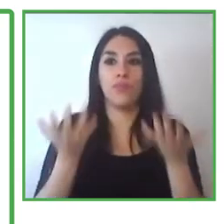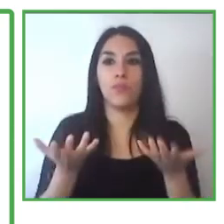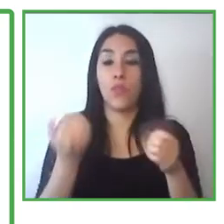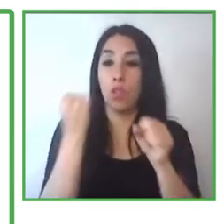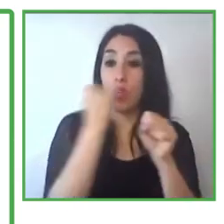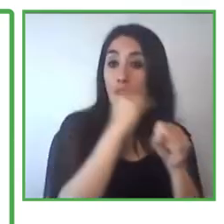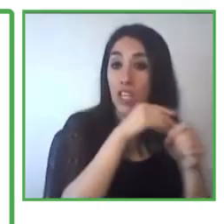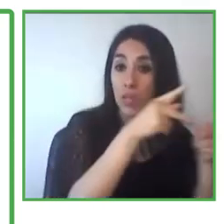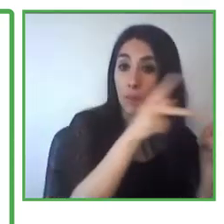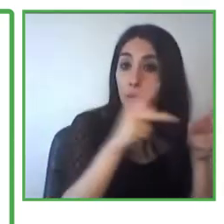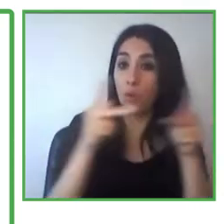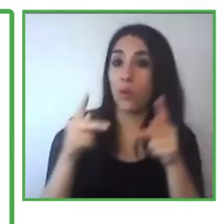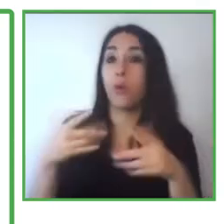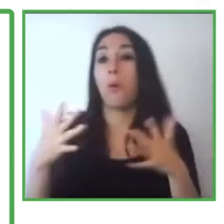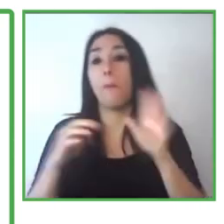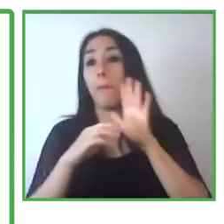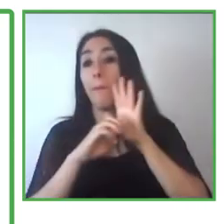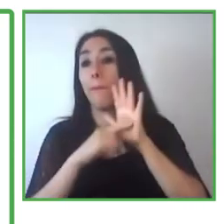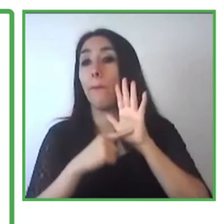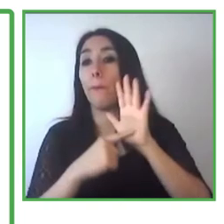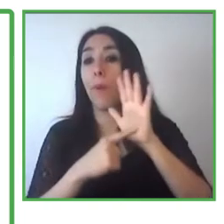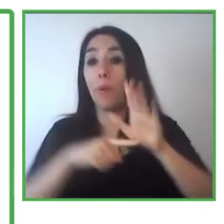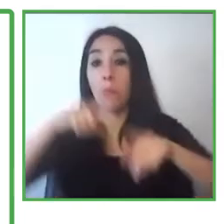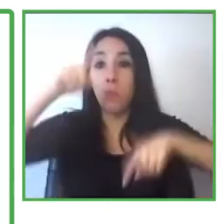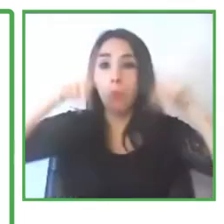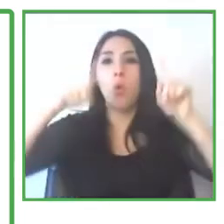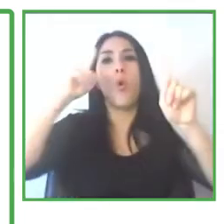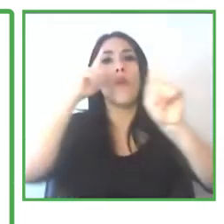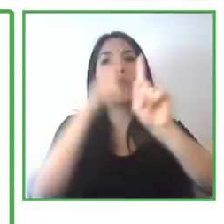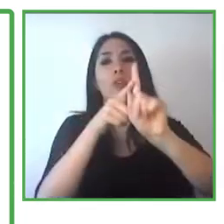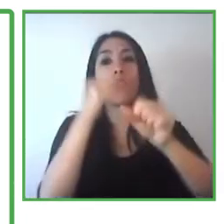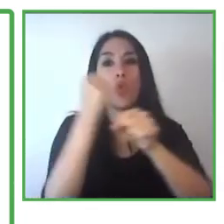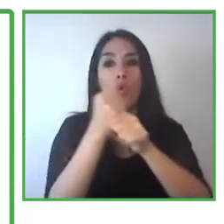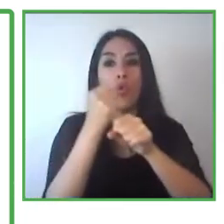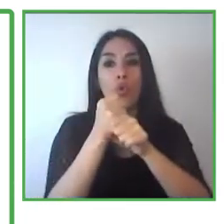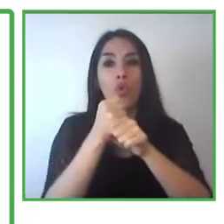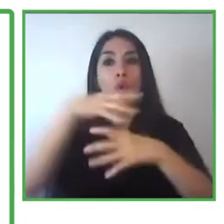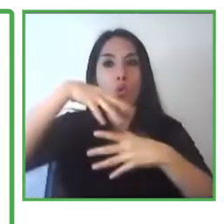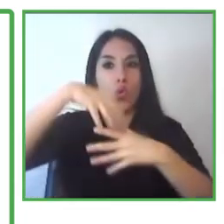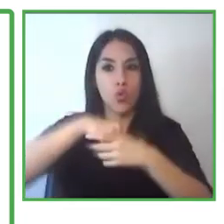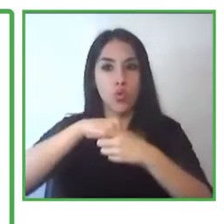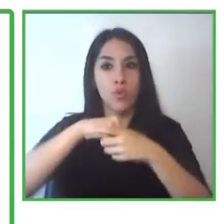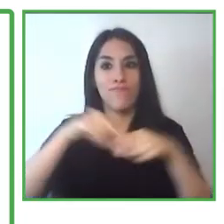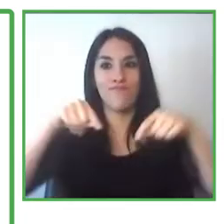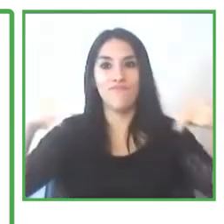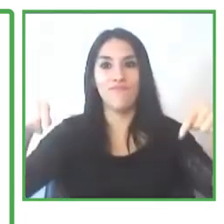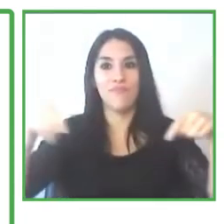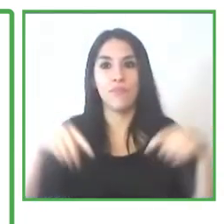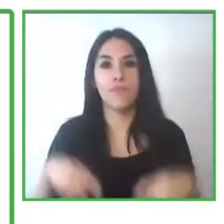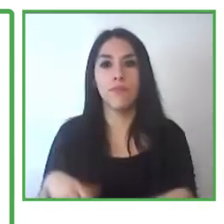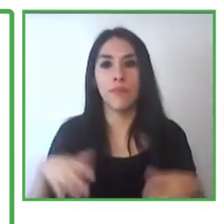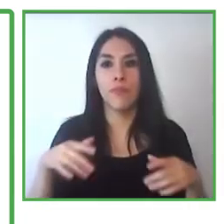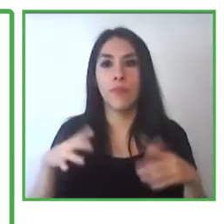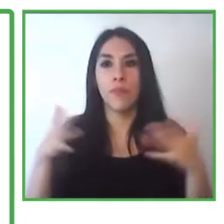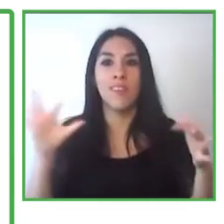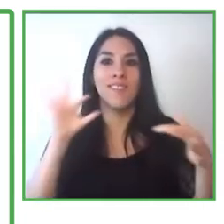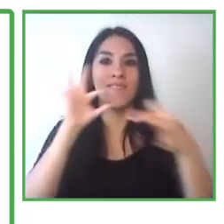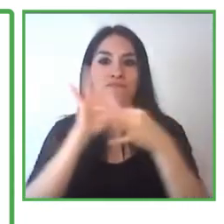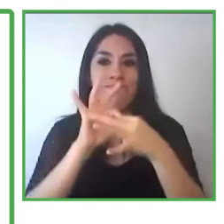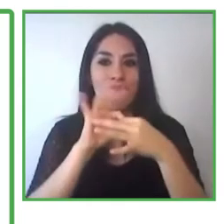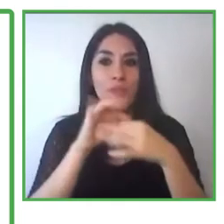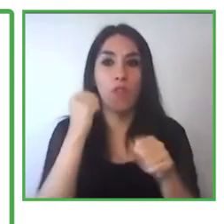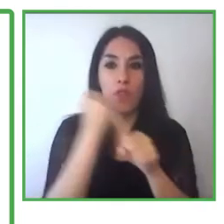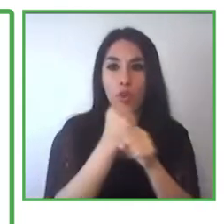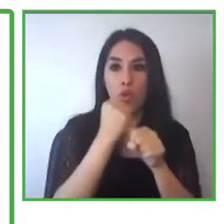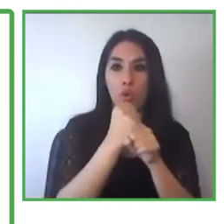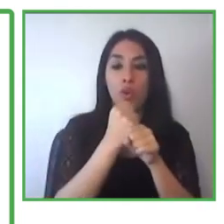expertise, they can help us in social and labor insertions. So you have a priority